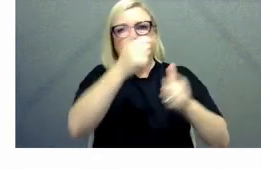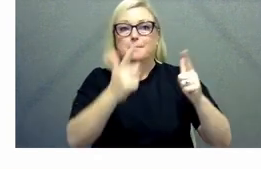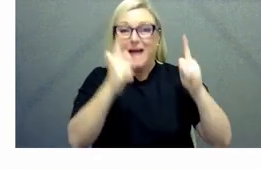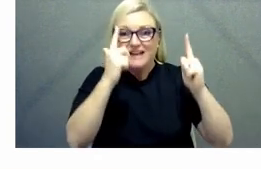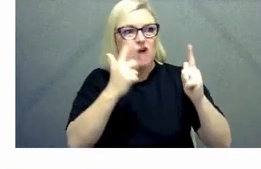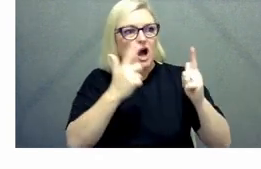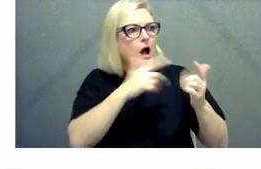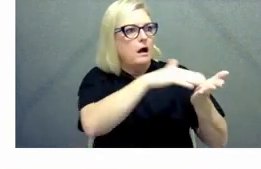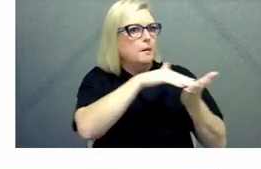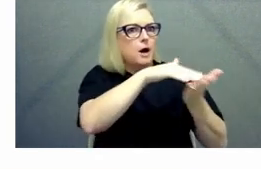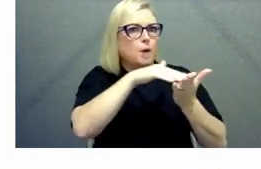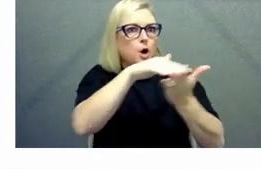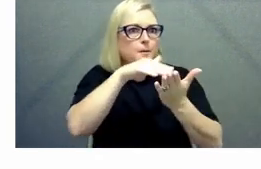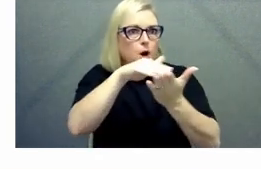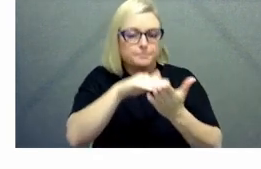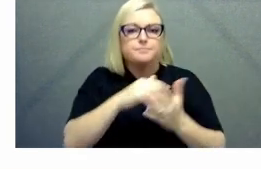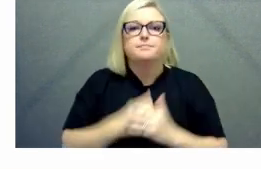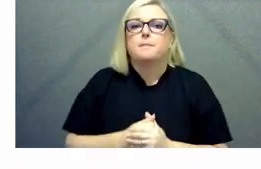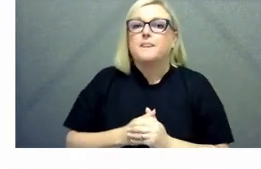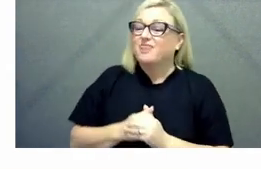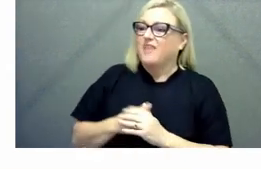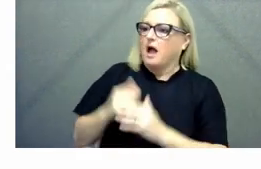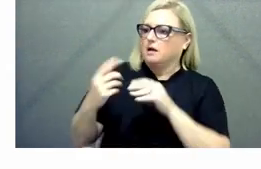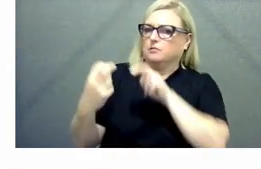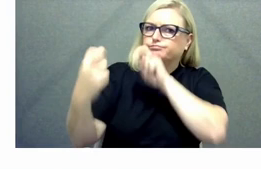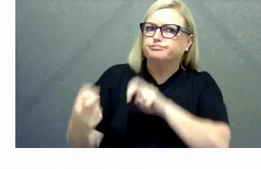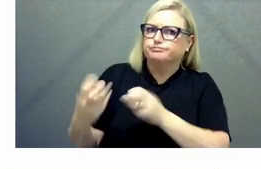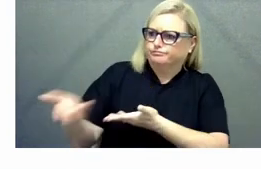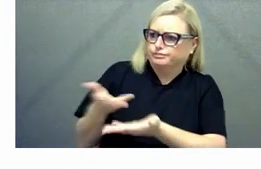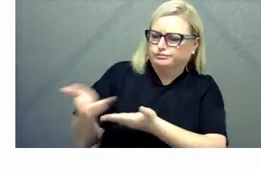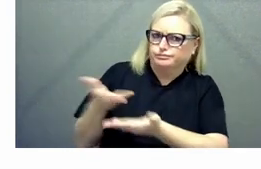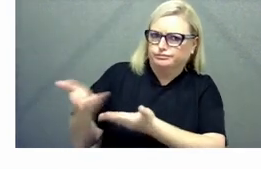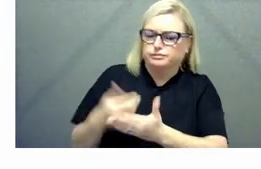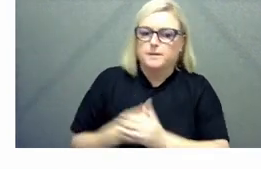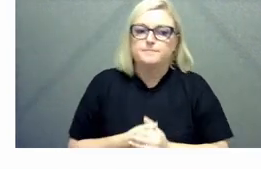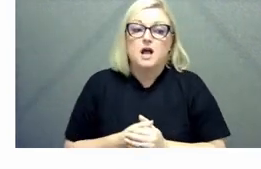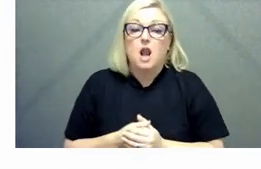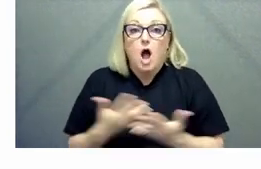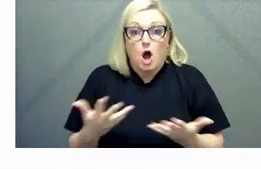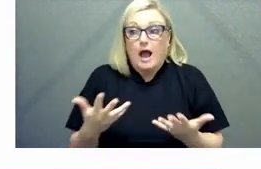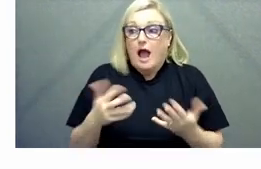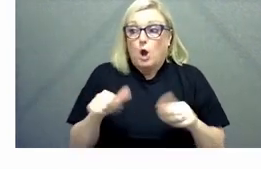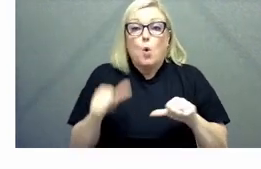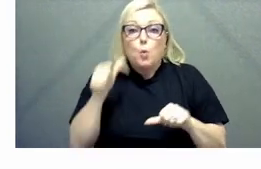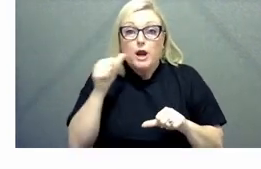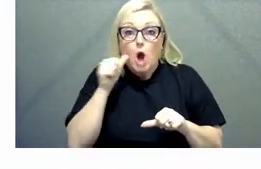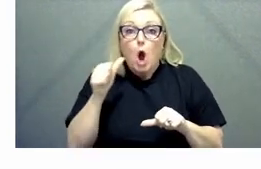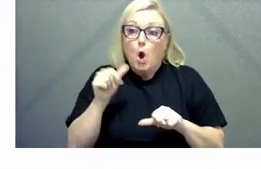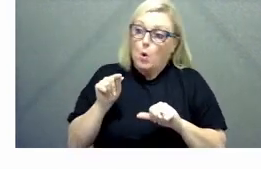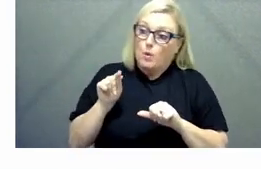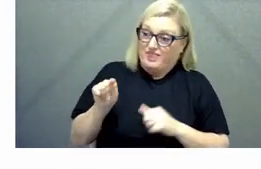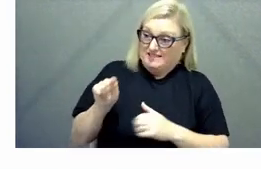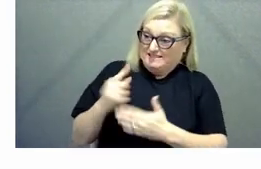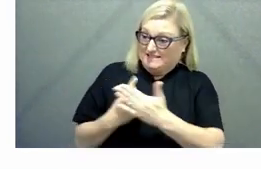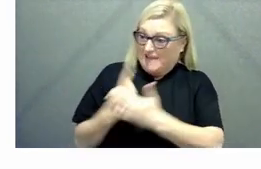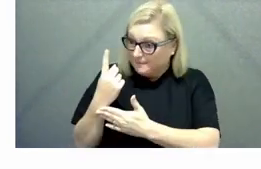exist acknowledging them and talking to people we know this is happening this is what we're going to do about it and asking your staff